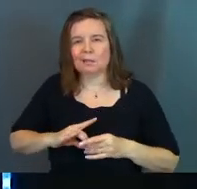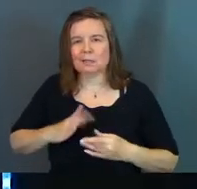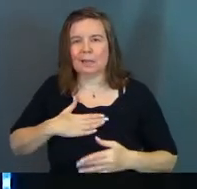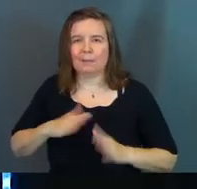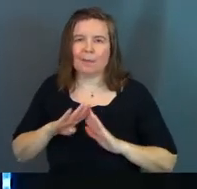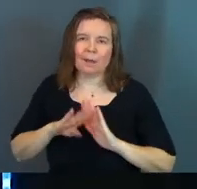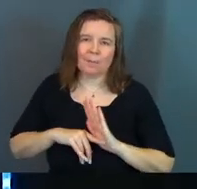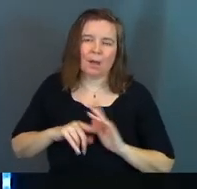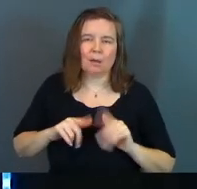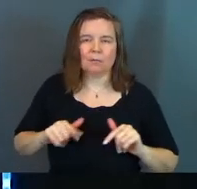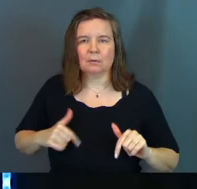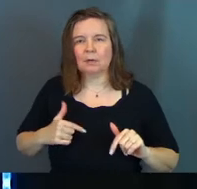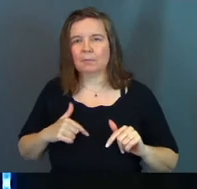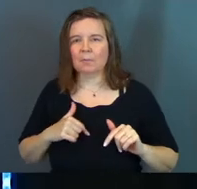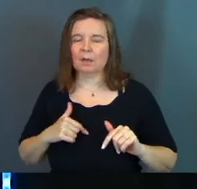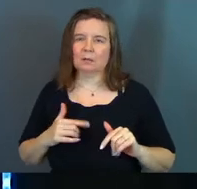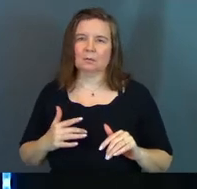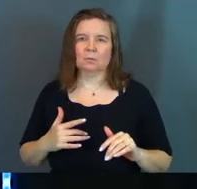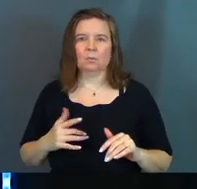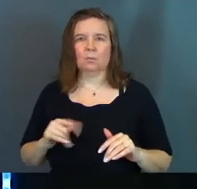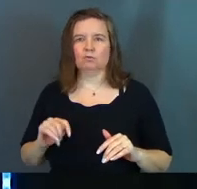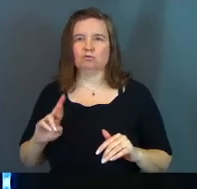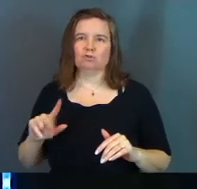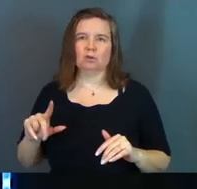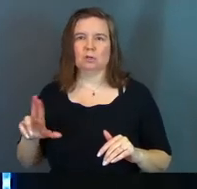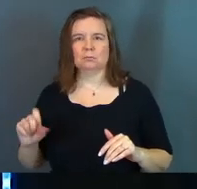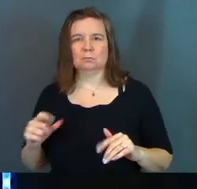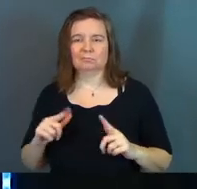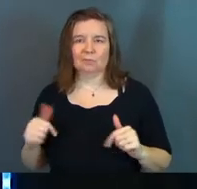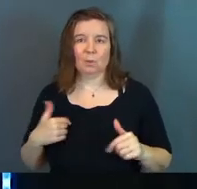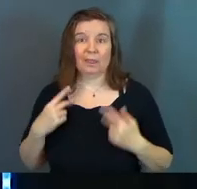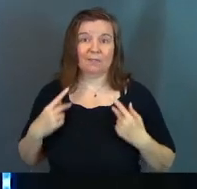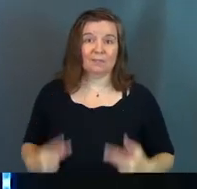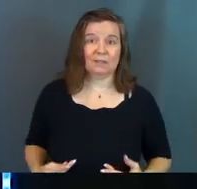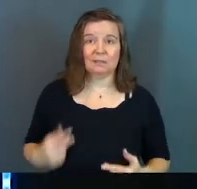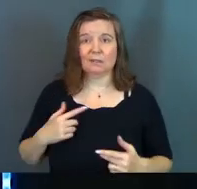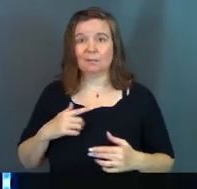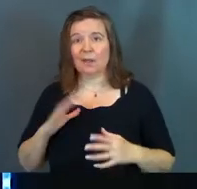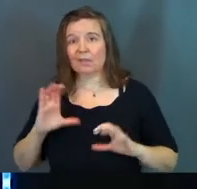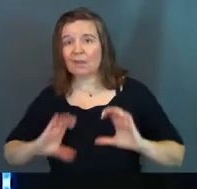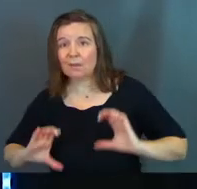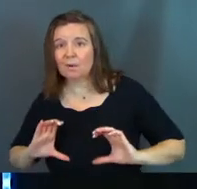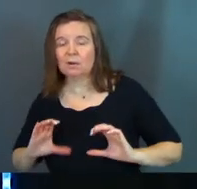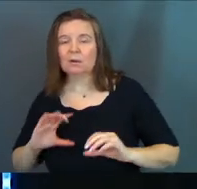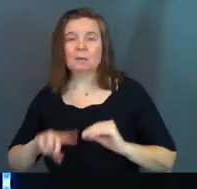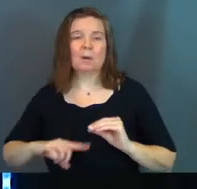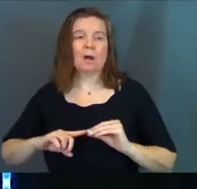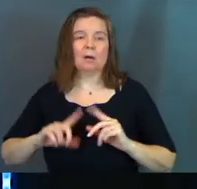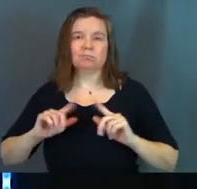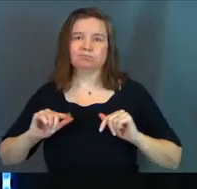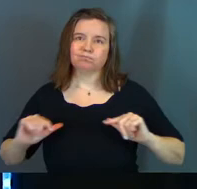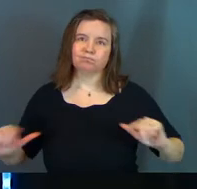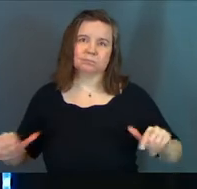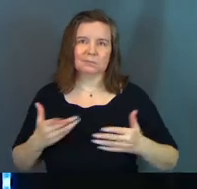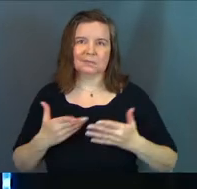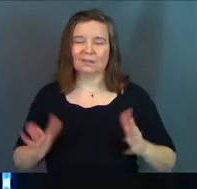and my background and my buttons and all that kind of stuff. Or we think it's about the physical and it's about the chemical and it's about all of that stuff, but it's about